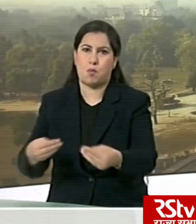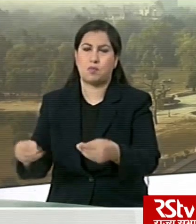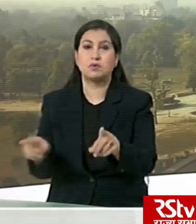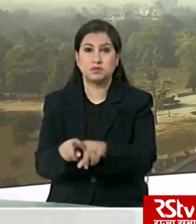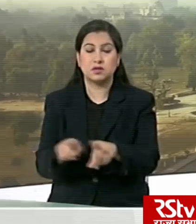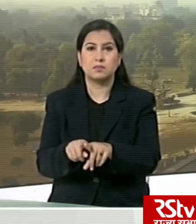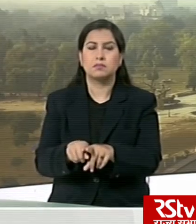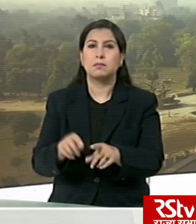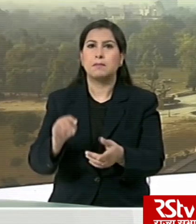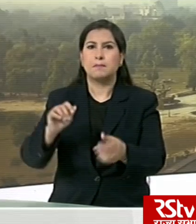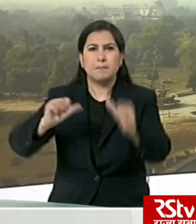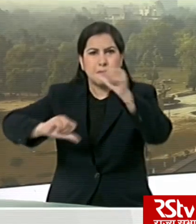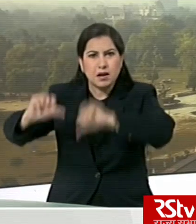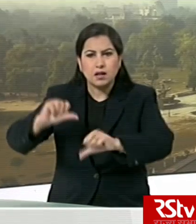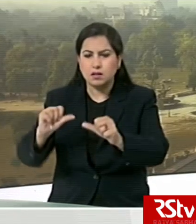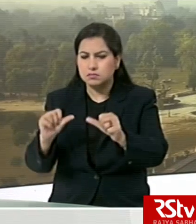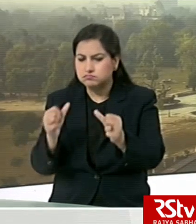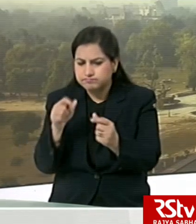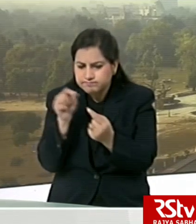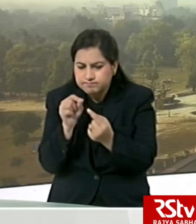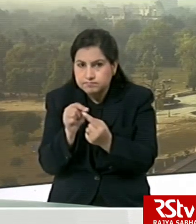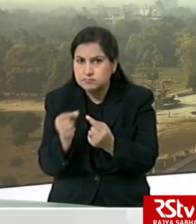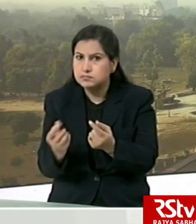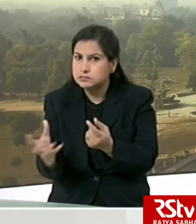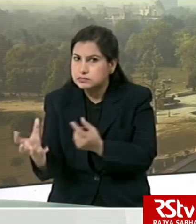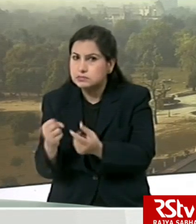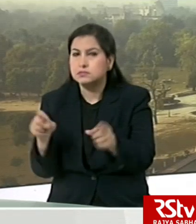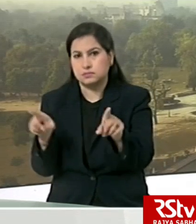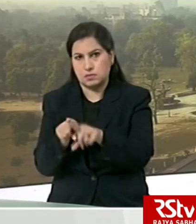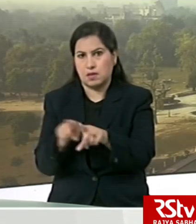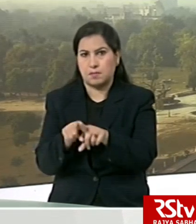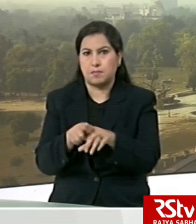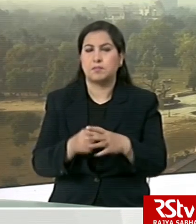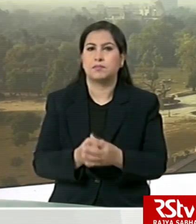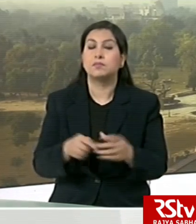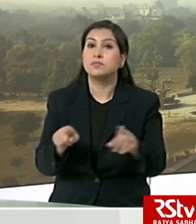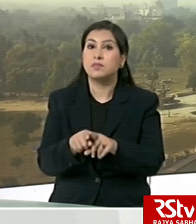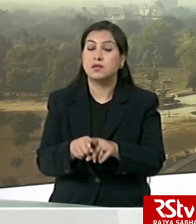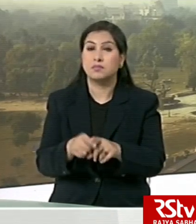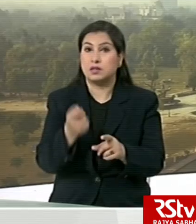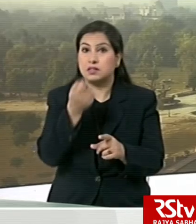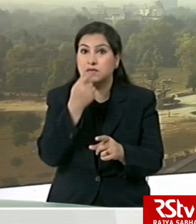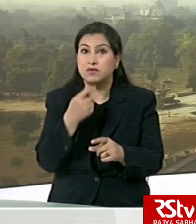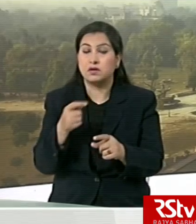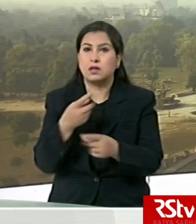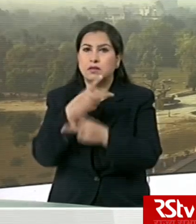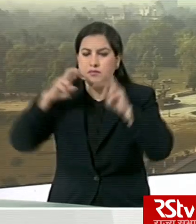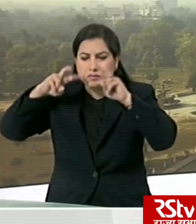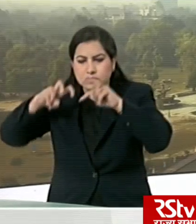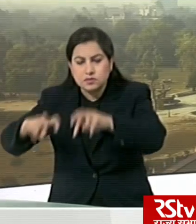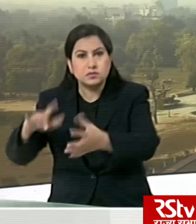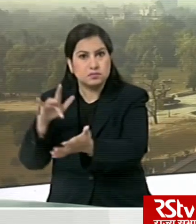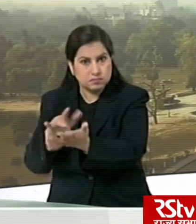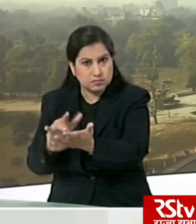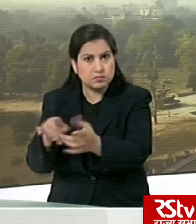talking about the medical laboratories and collection centers as well. And pharmaceutical and medical research laboratories,